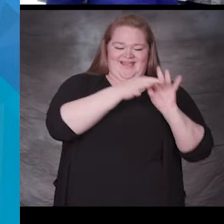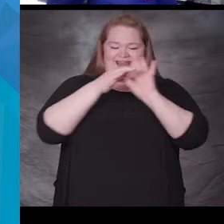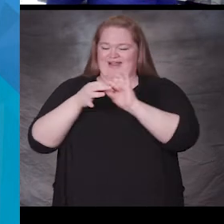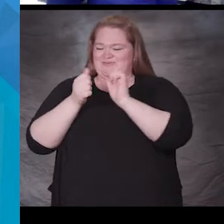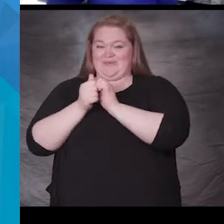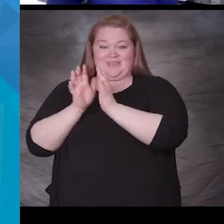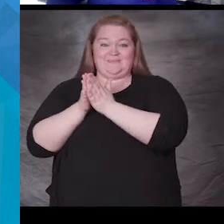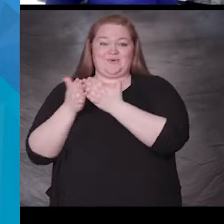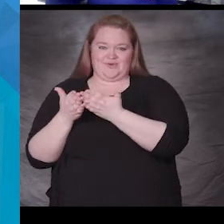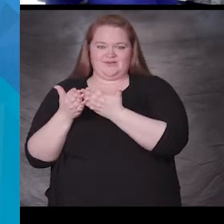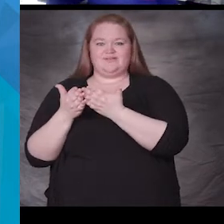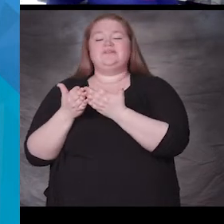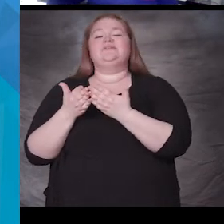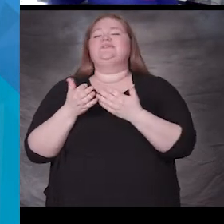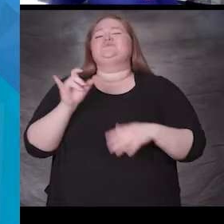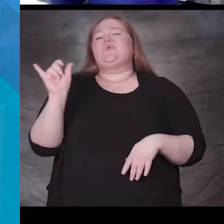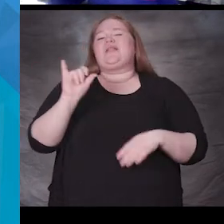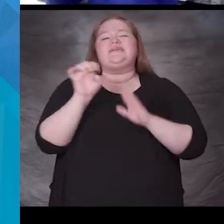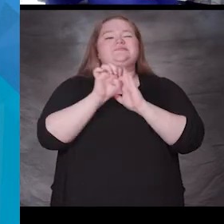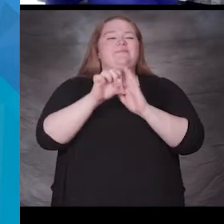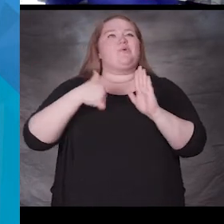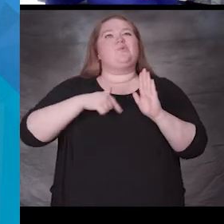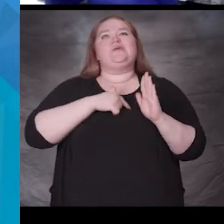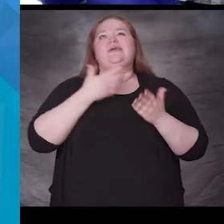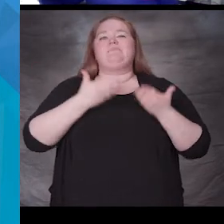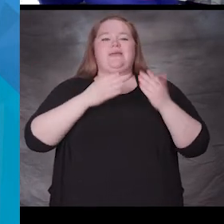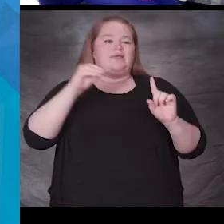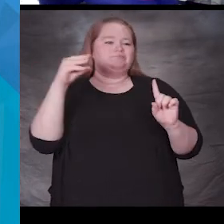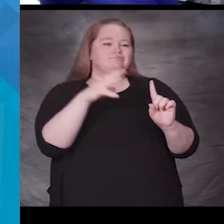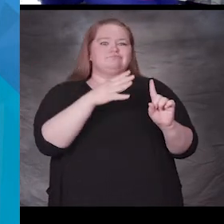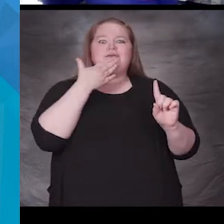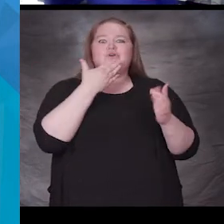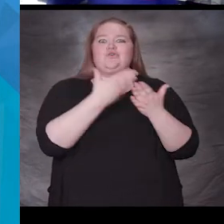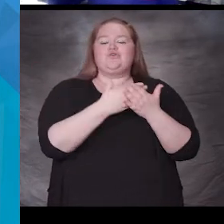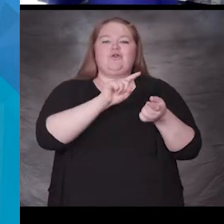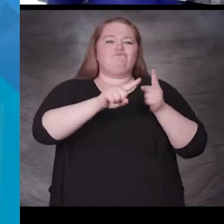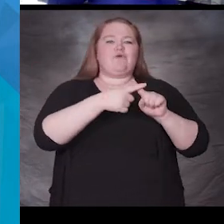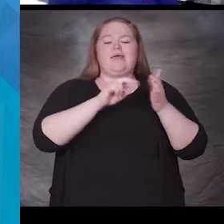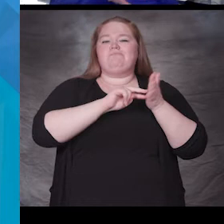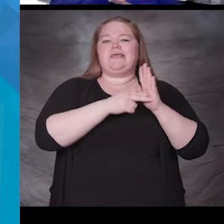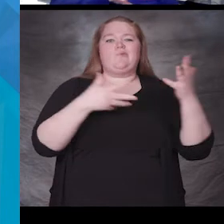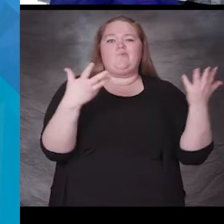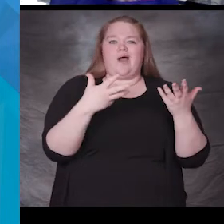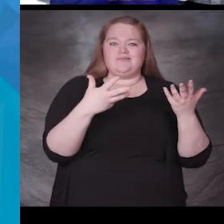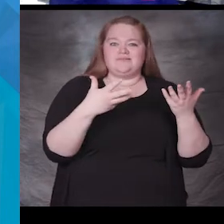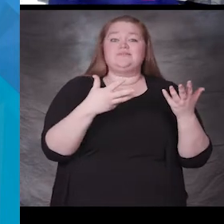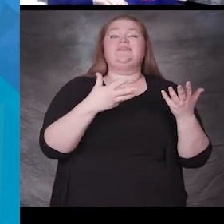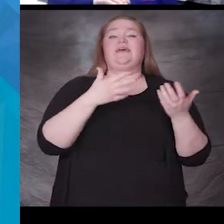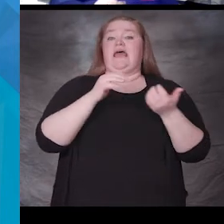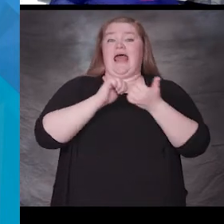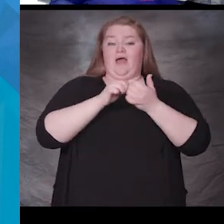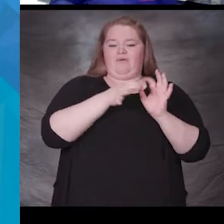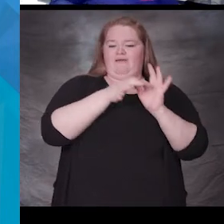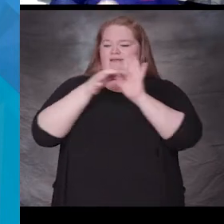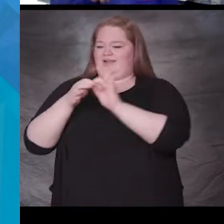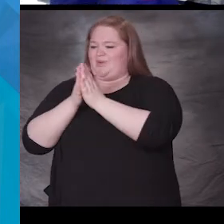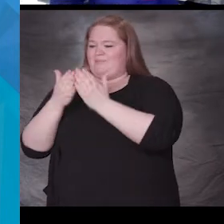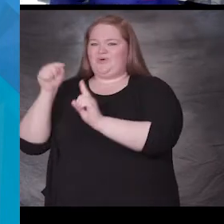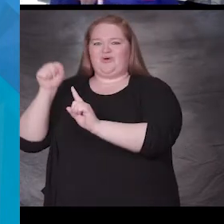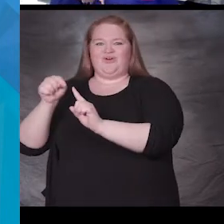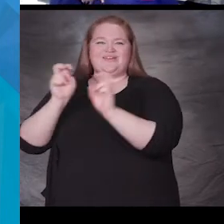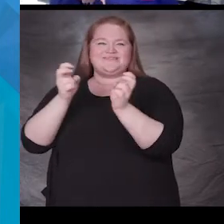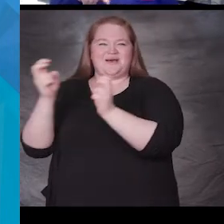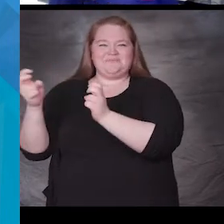they could be talking about being a good friend. And we connect that with the book that talks about being a good friend. And